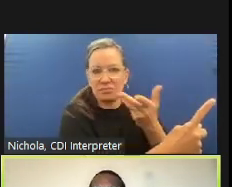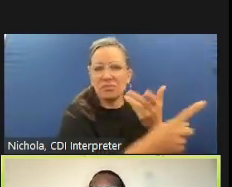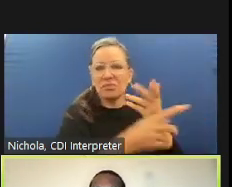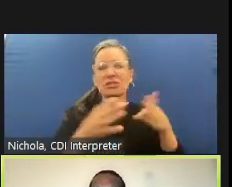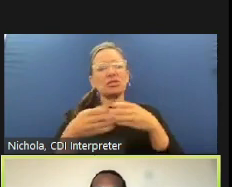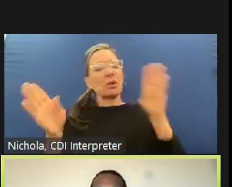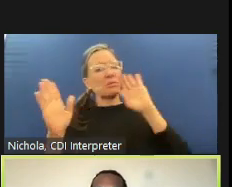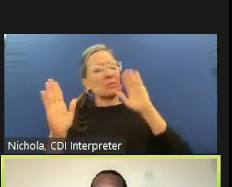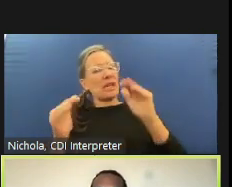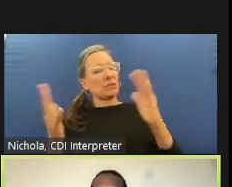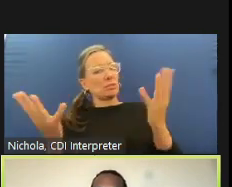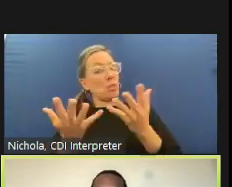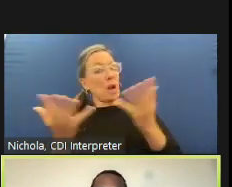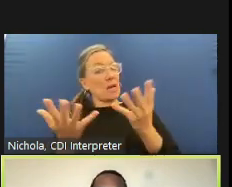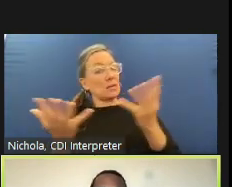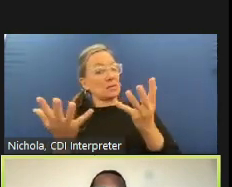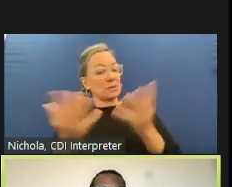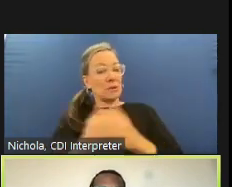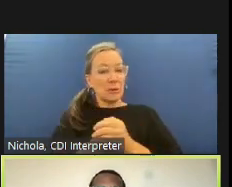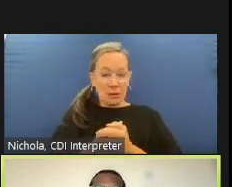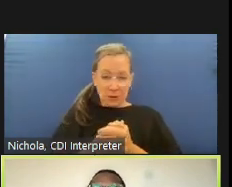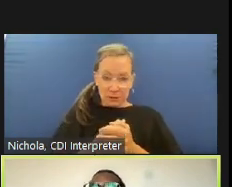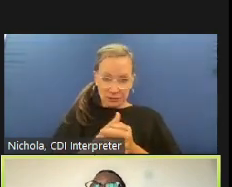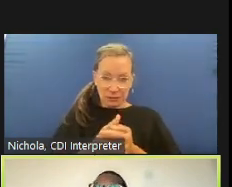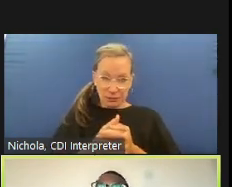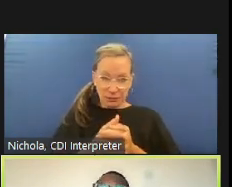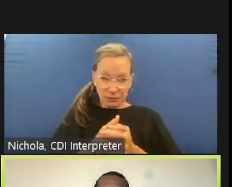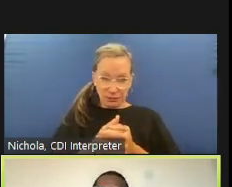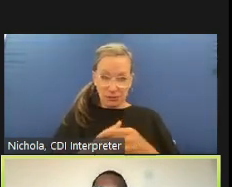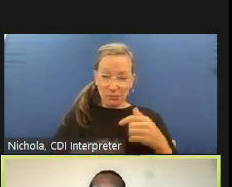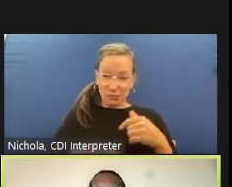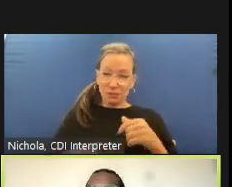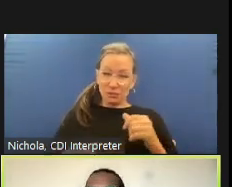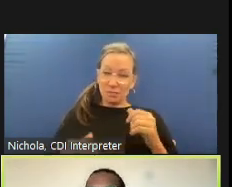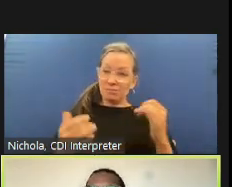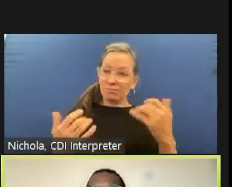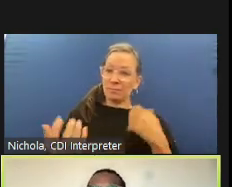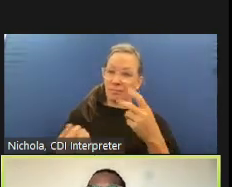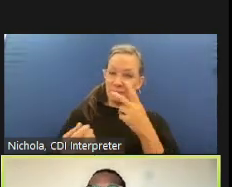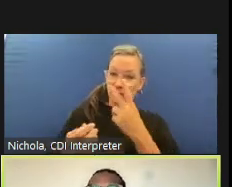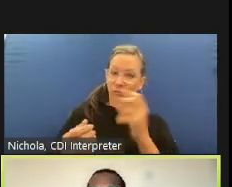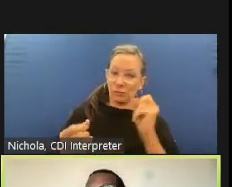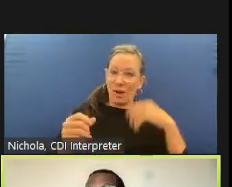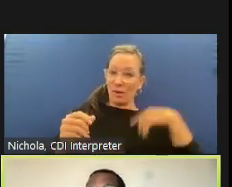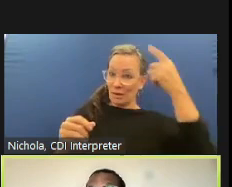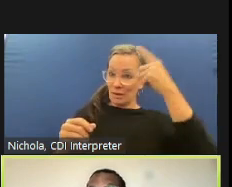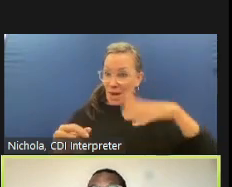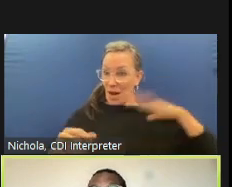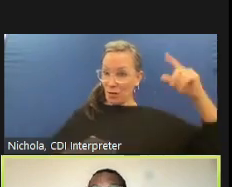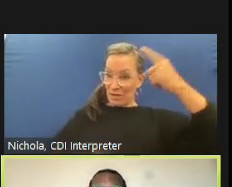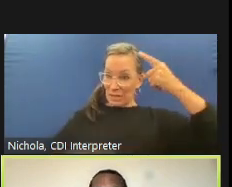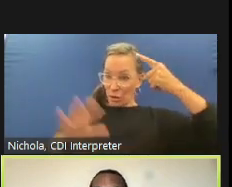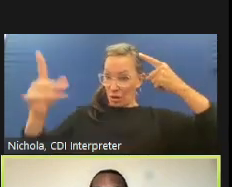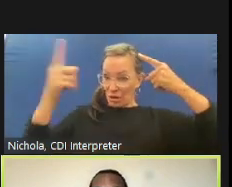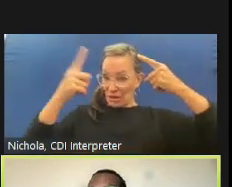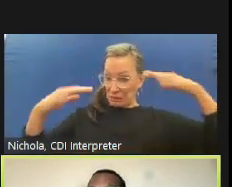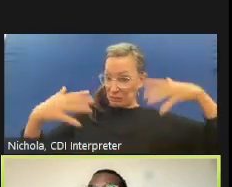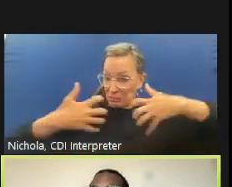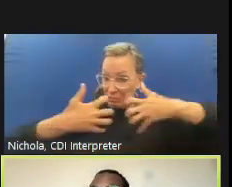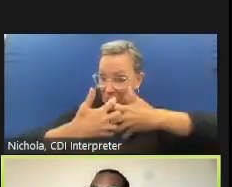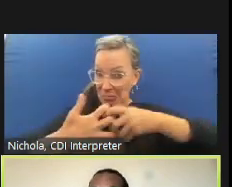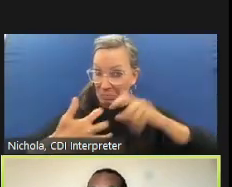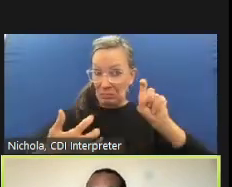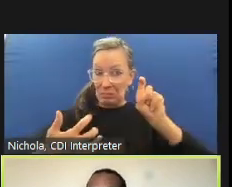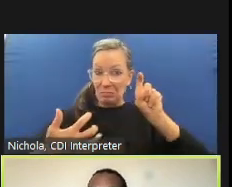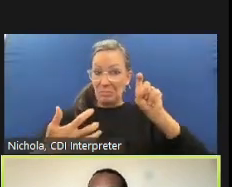can accomplish in marin what problems do you want to address what are the things that you've seen what are